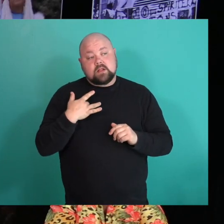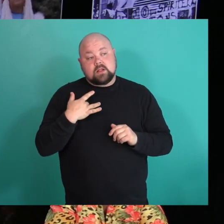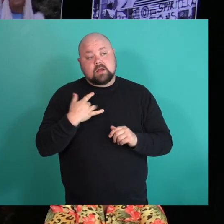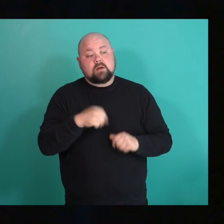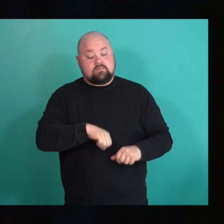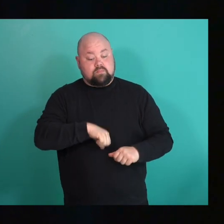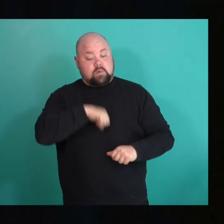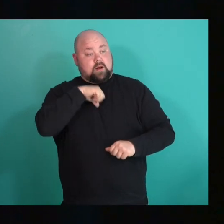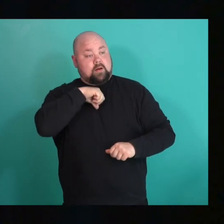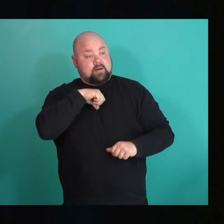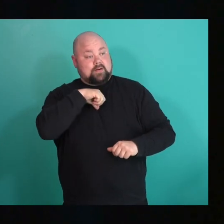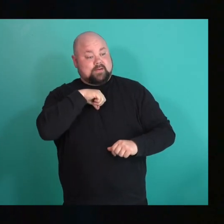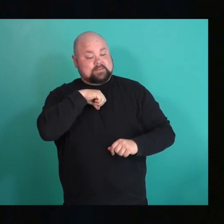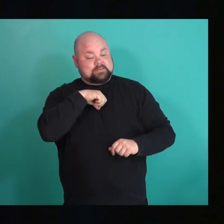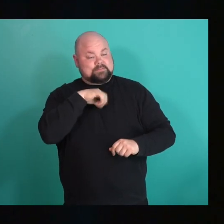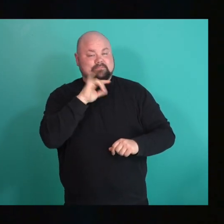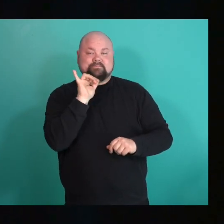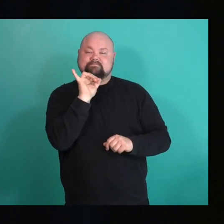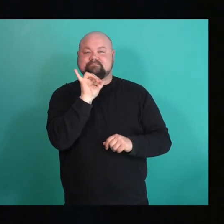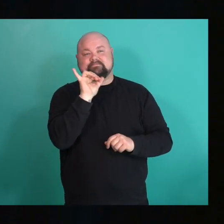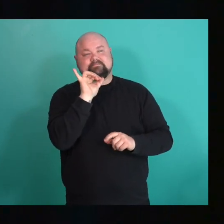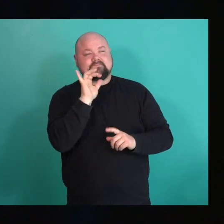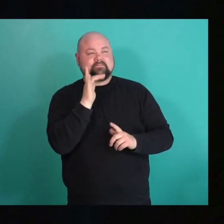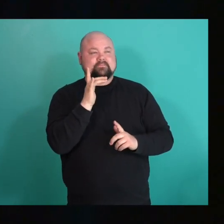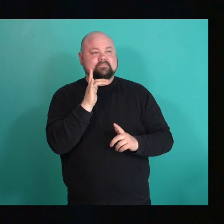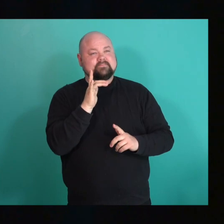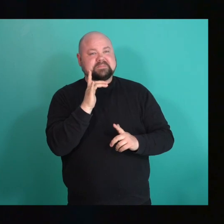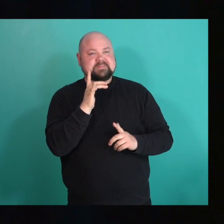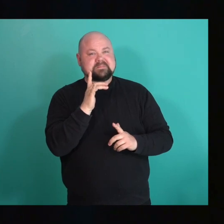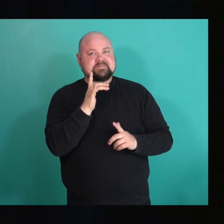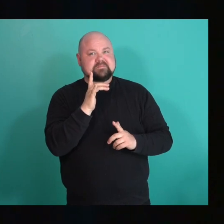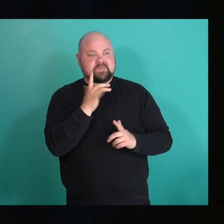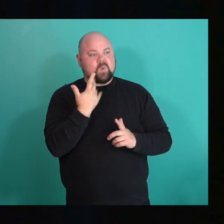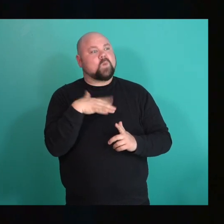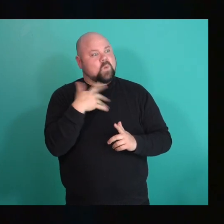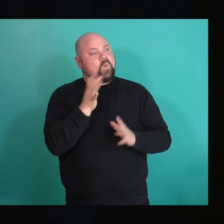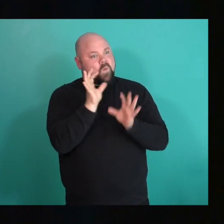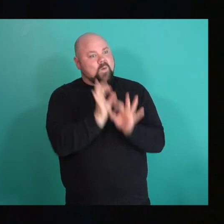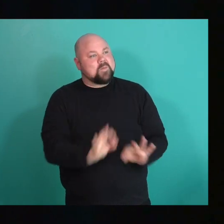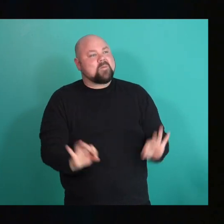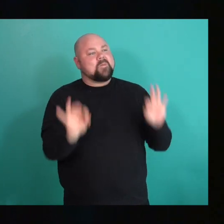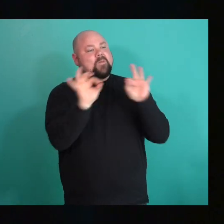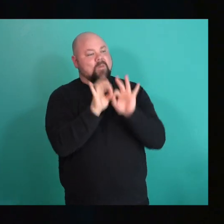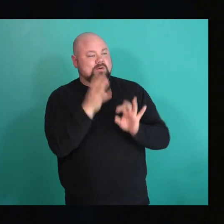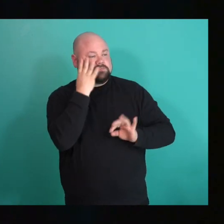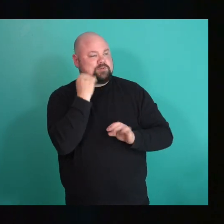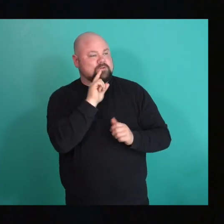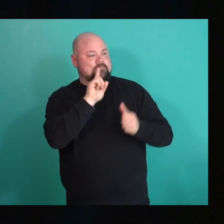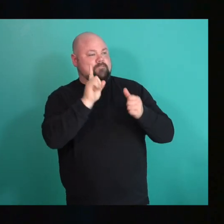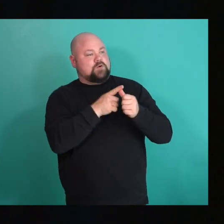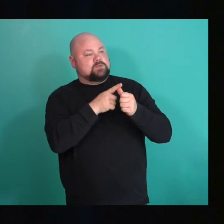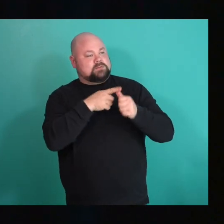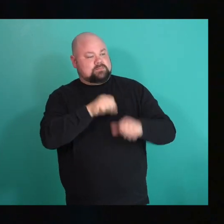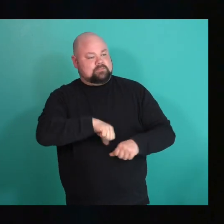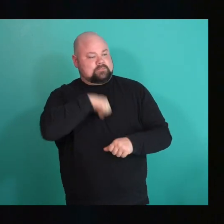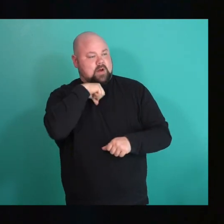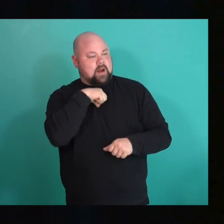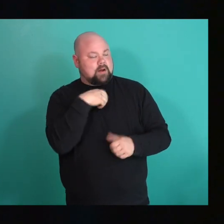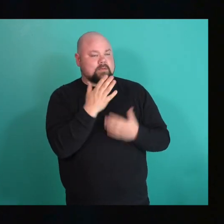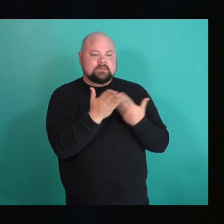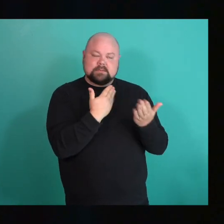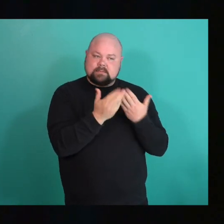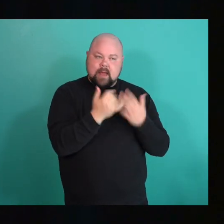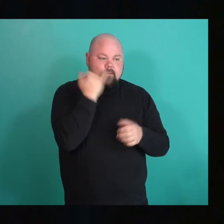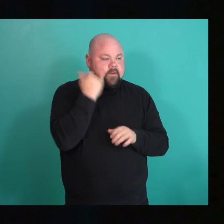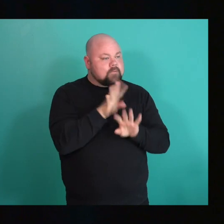a first sort of or, you know, a major experience, their first pride, whether it's the parade